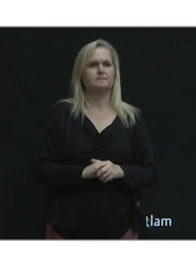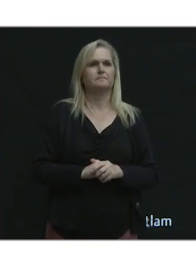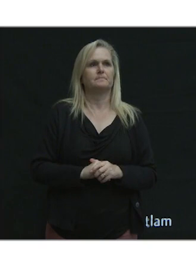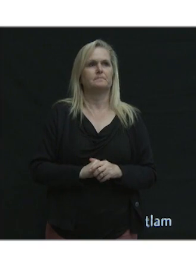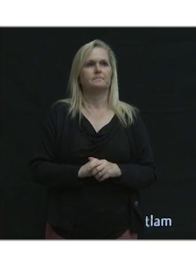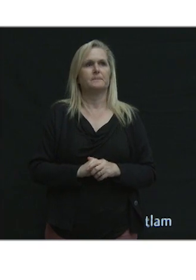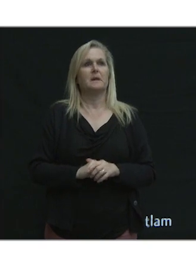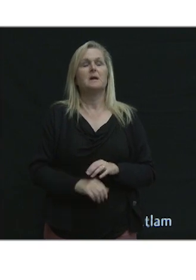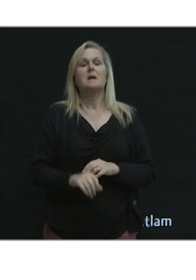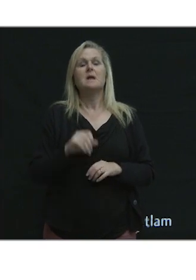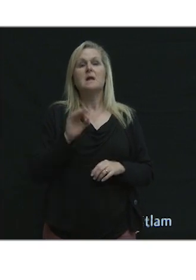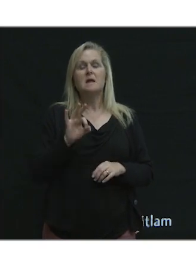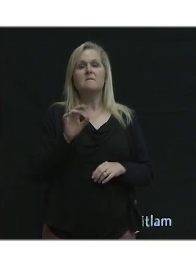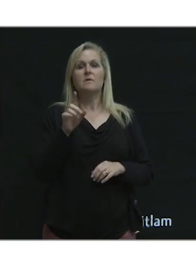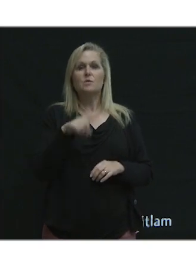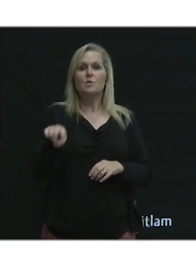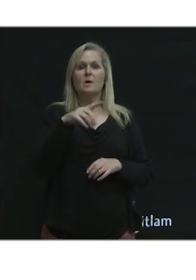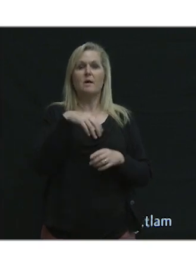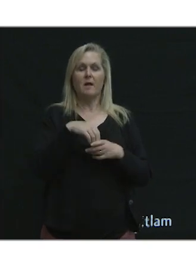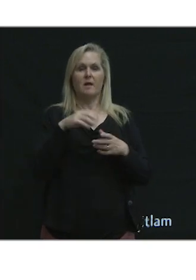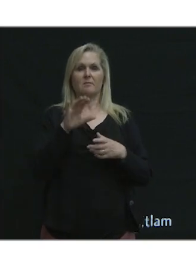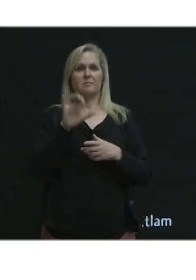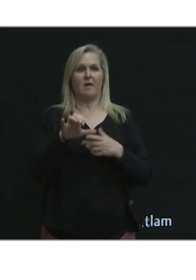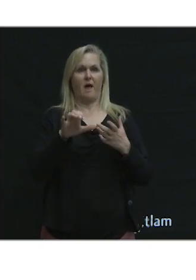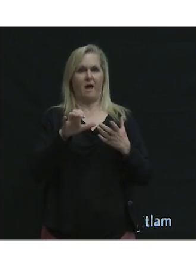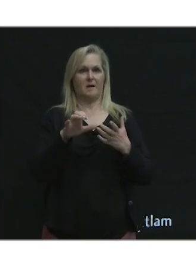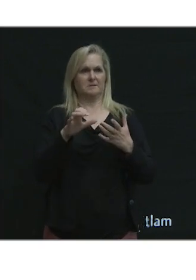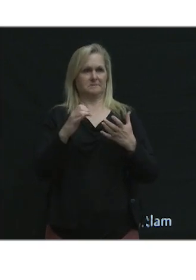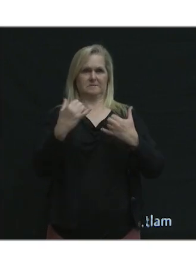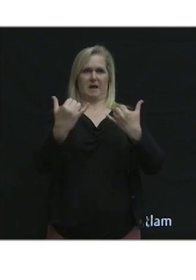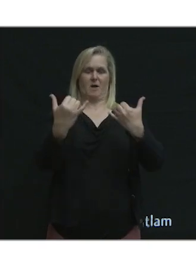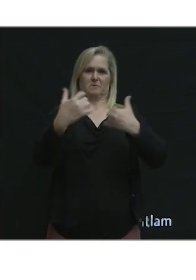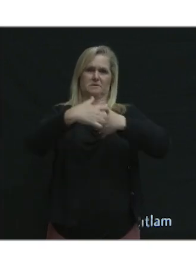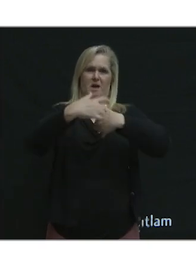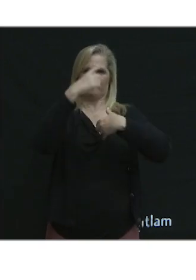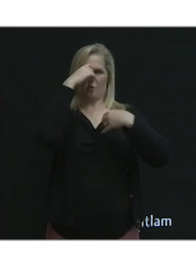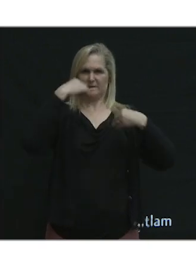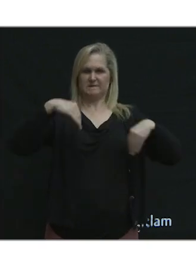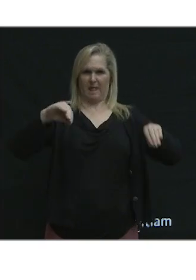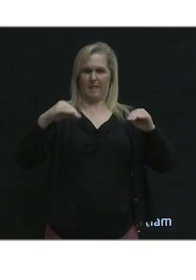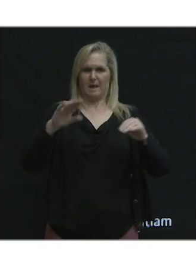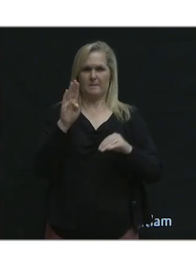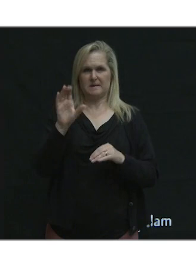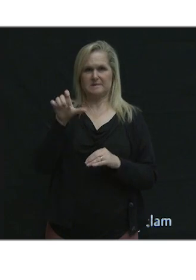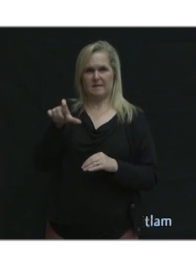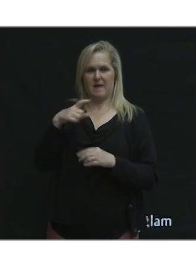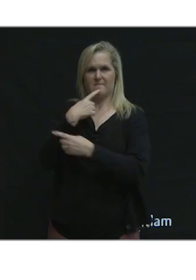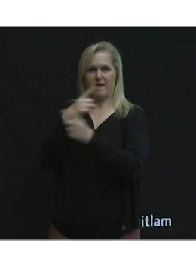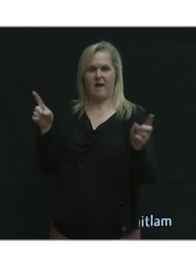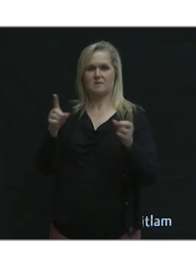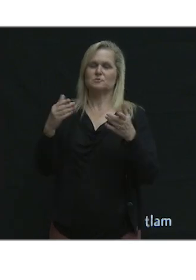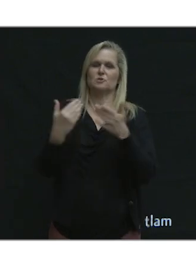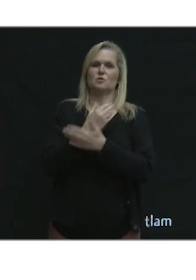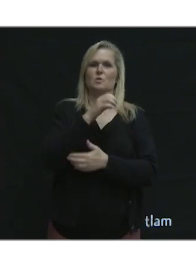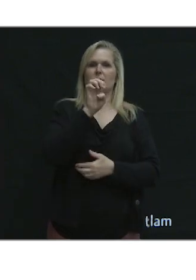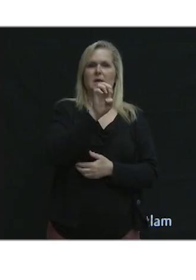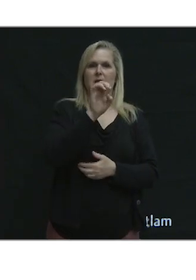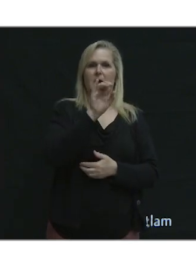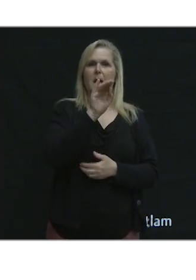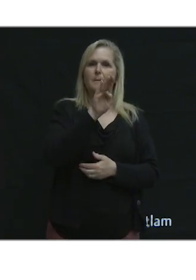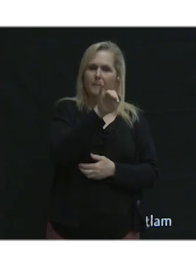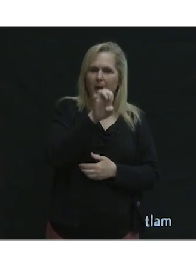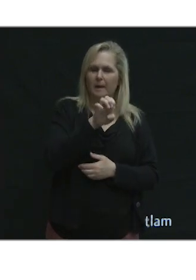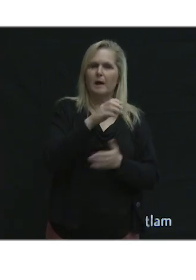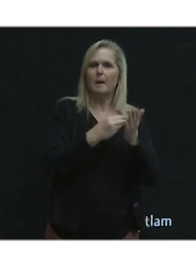And if you're in the market for an e-bike, BC has just announced a new e-bike purchase rebate